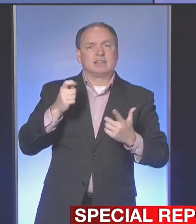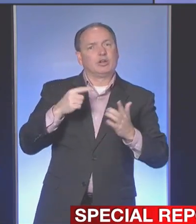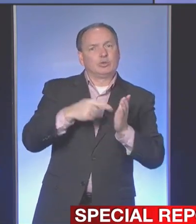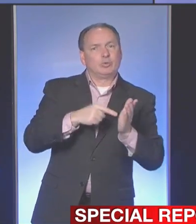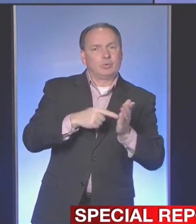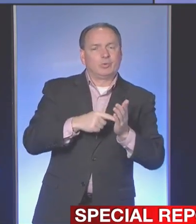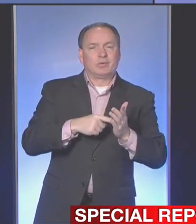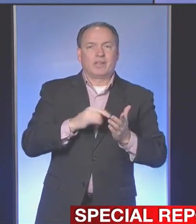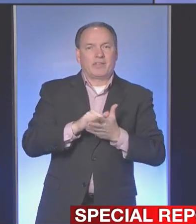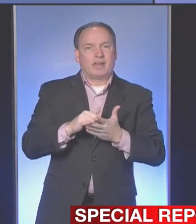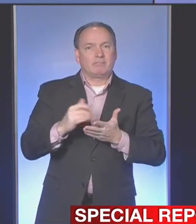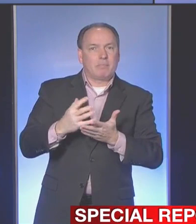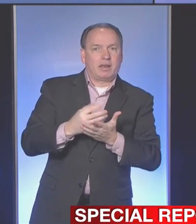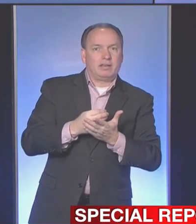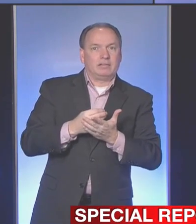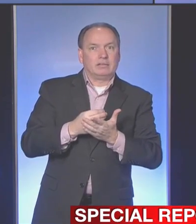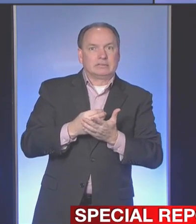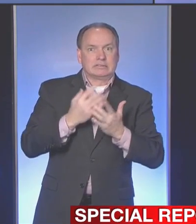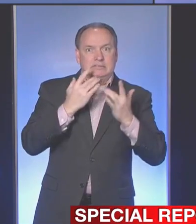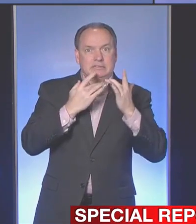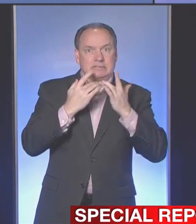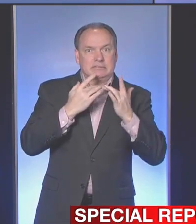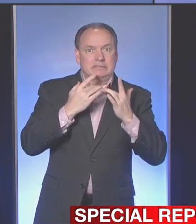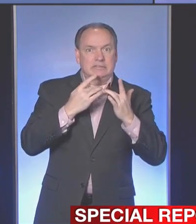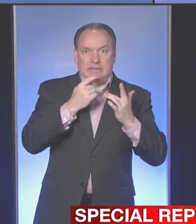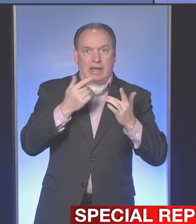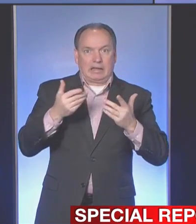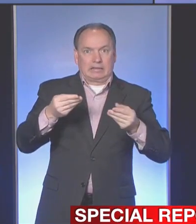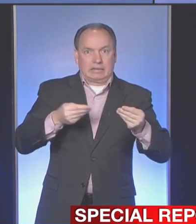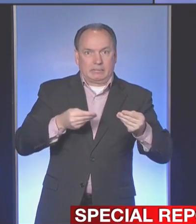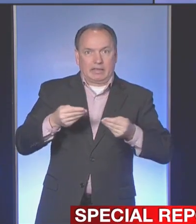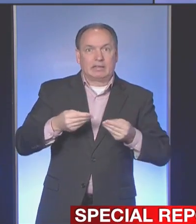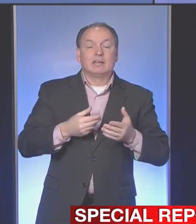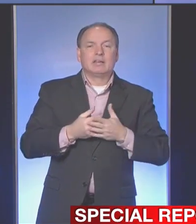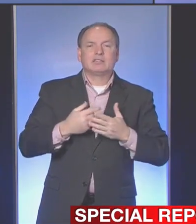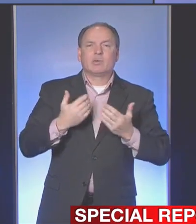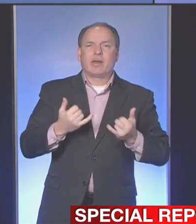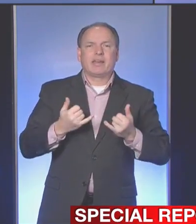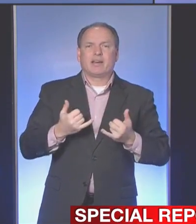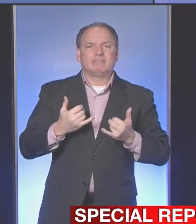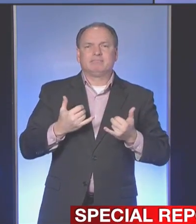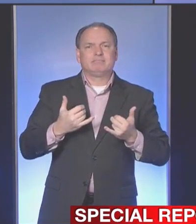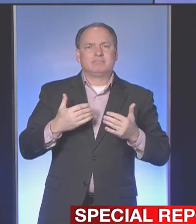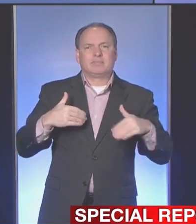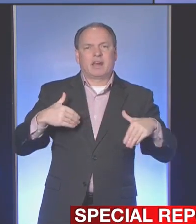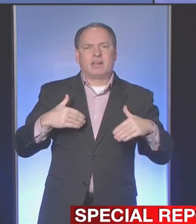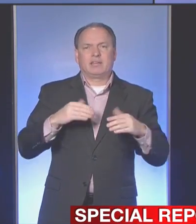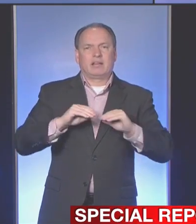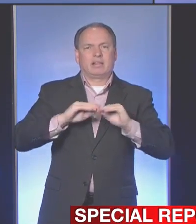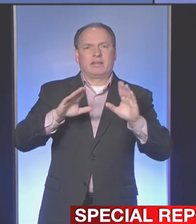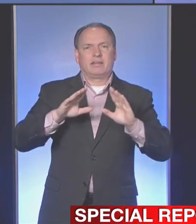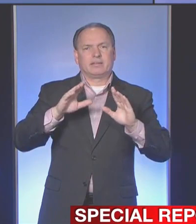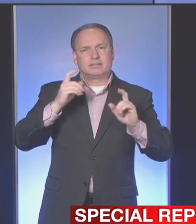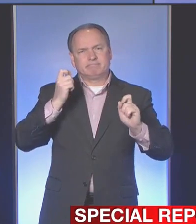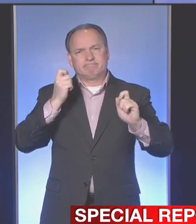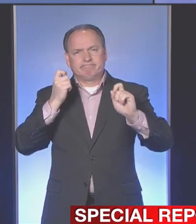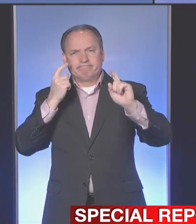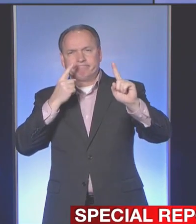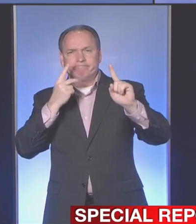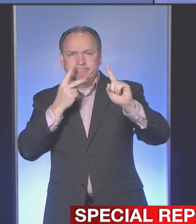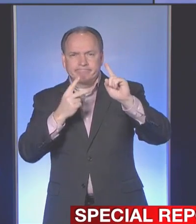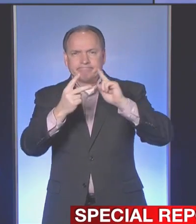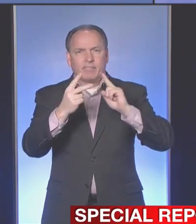in. So at this point, we don't have a clear picture of that, but we know that there will be